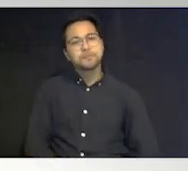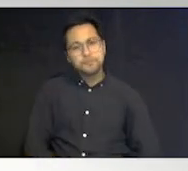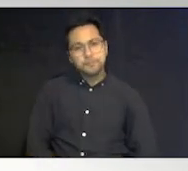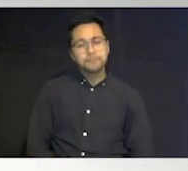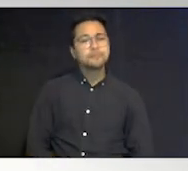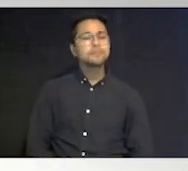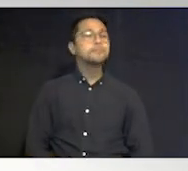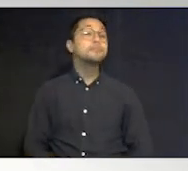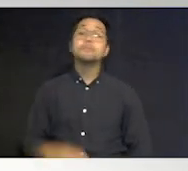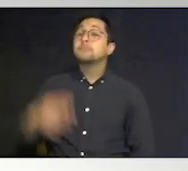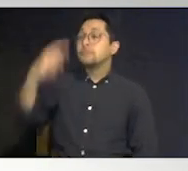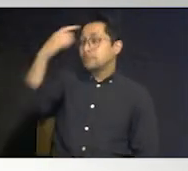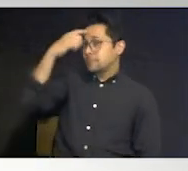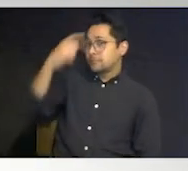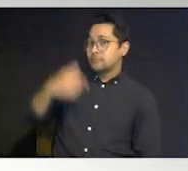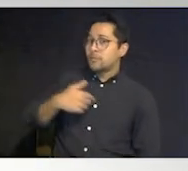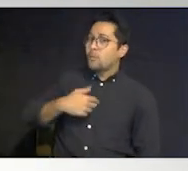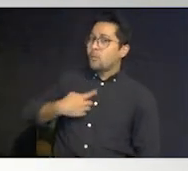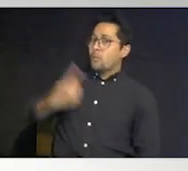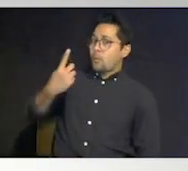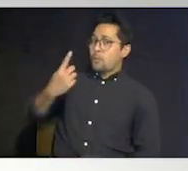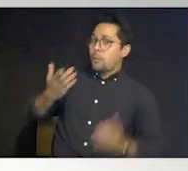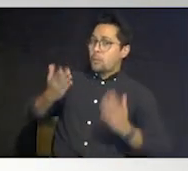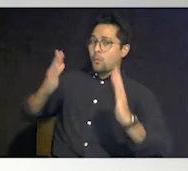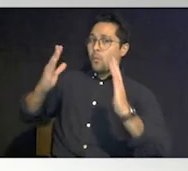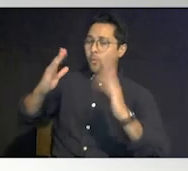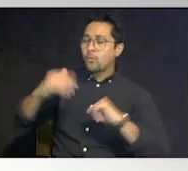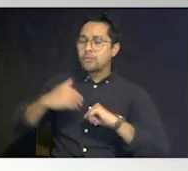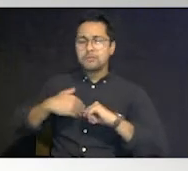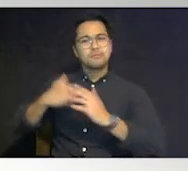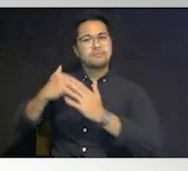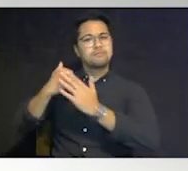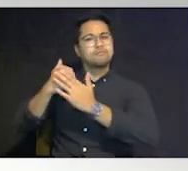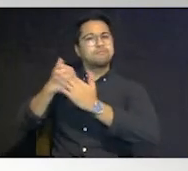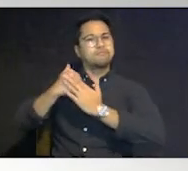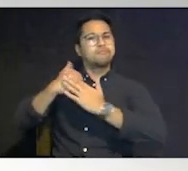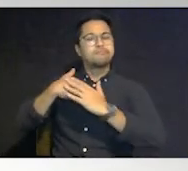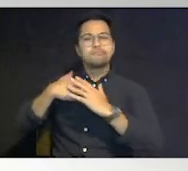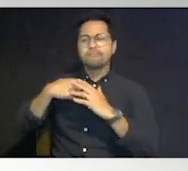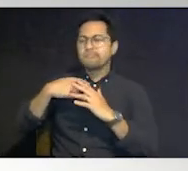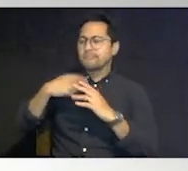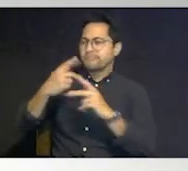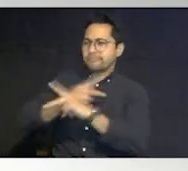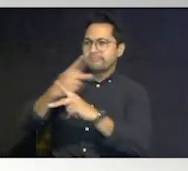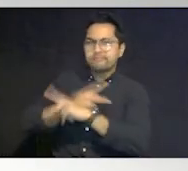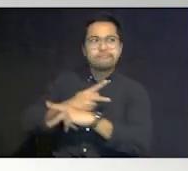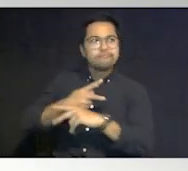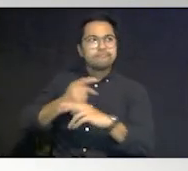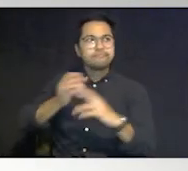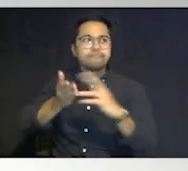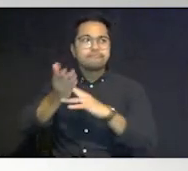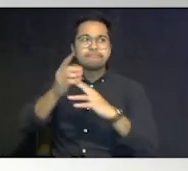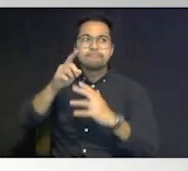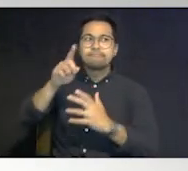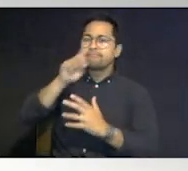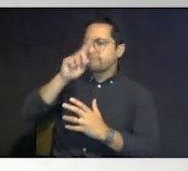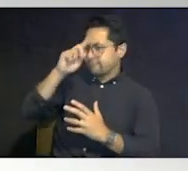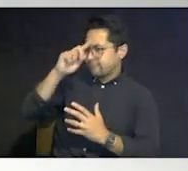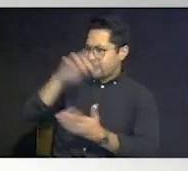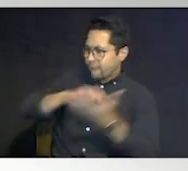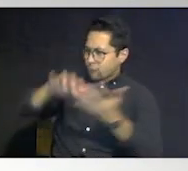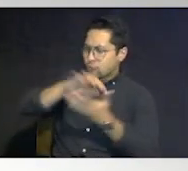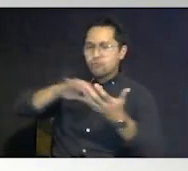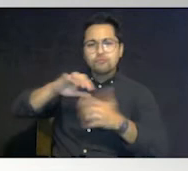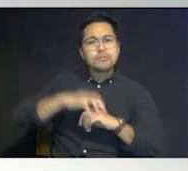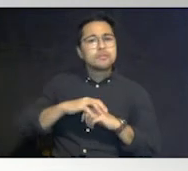i think one of the ways to really fight back against the confusion that michael was talking about was really to understand